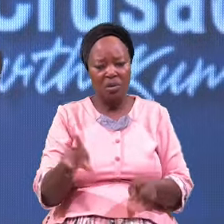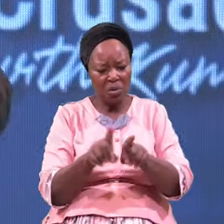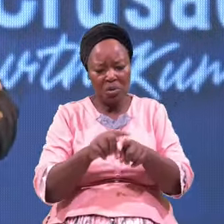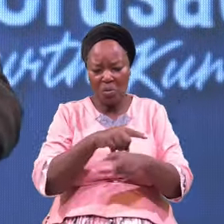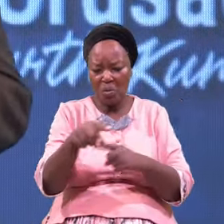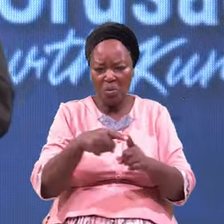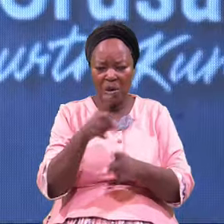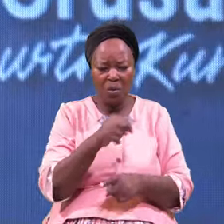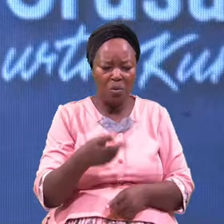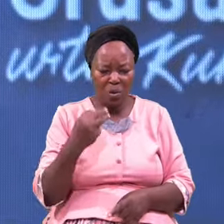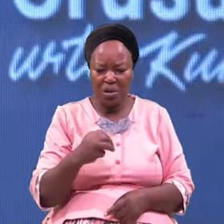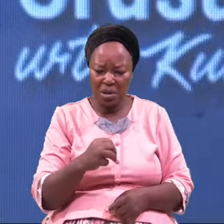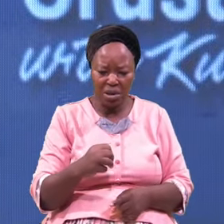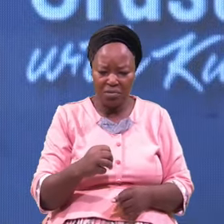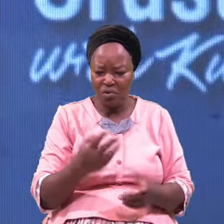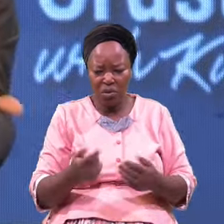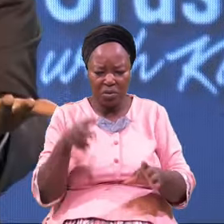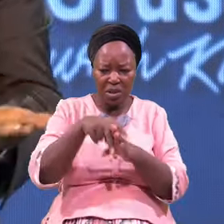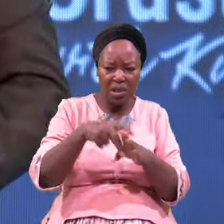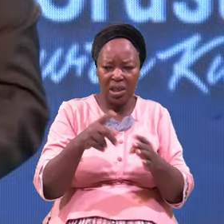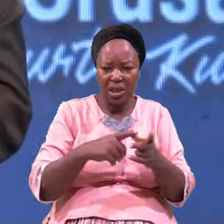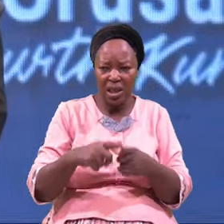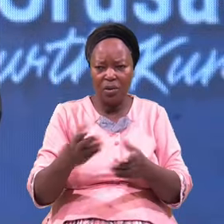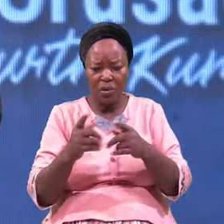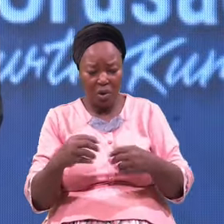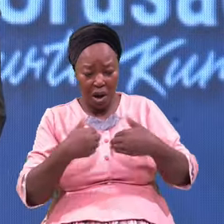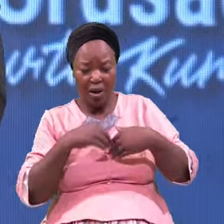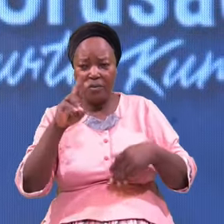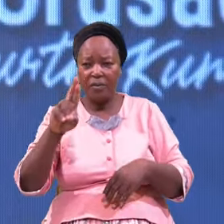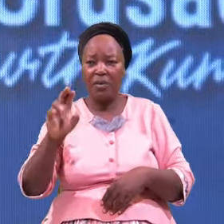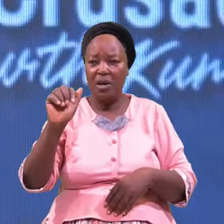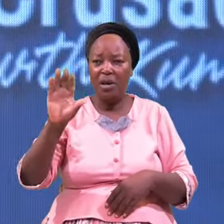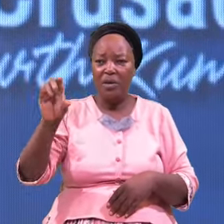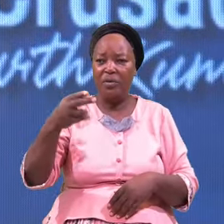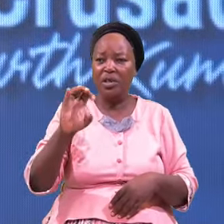Of Dribbled He Wanted To Have Rachel It Was Given Lear